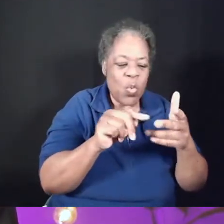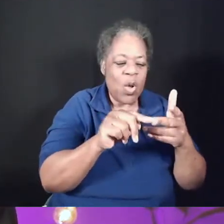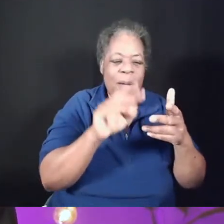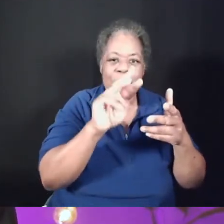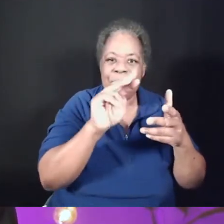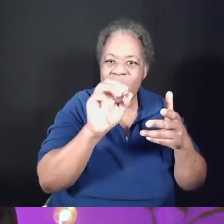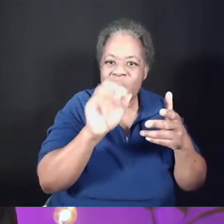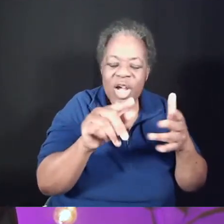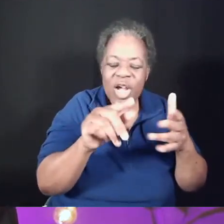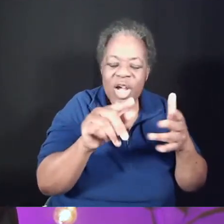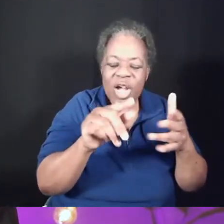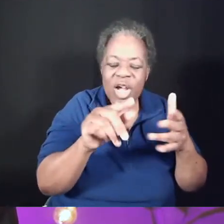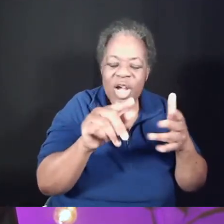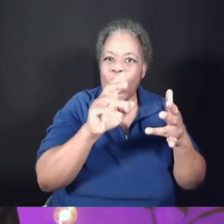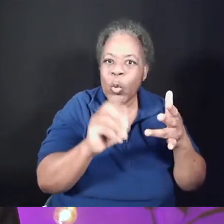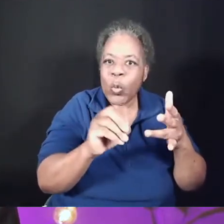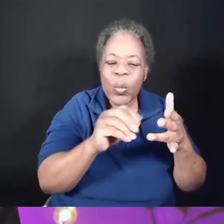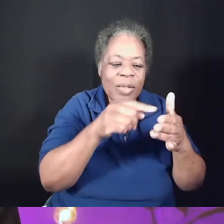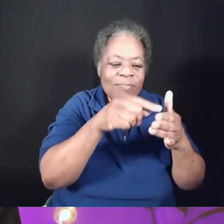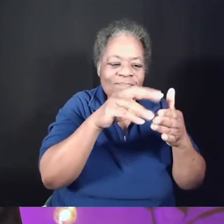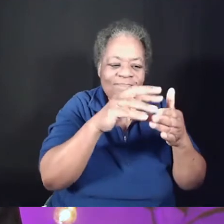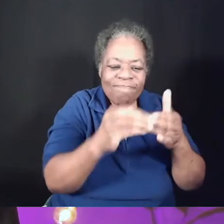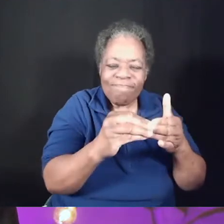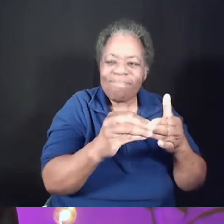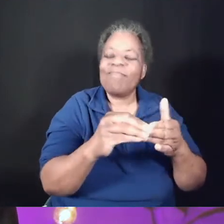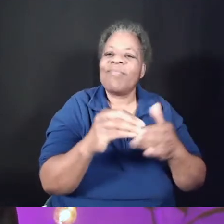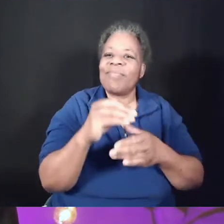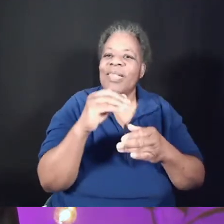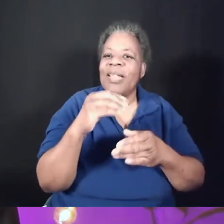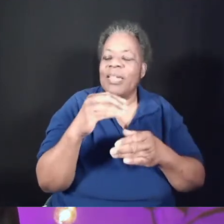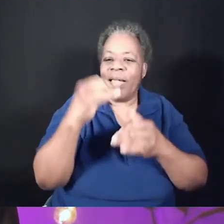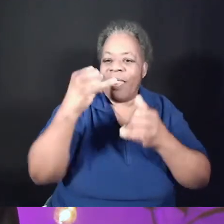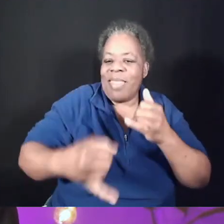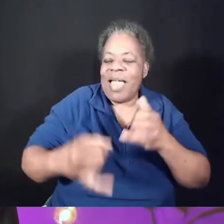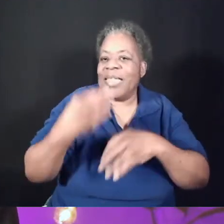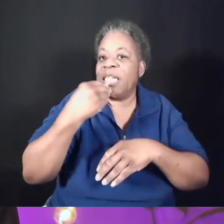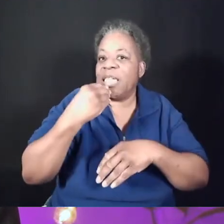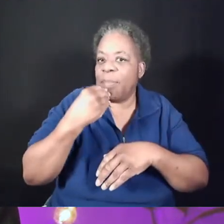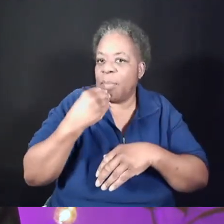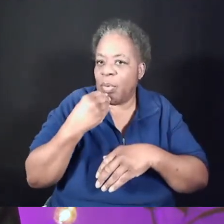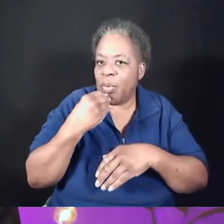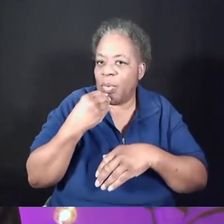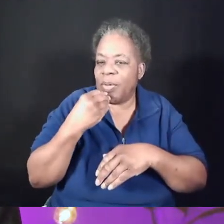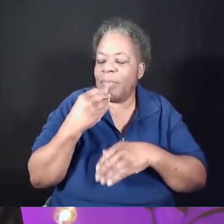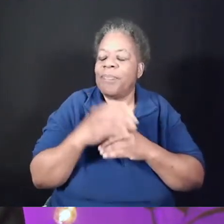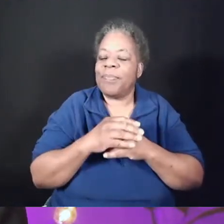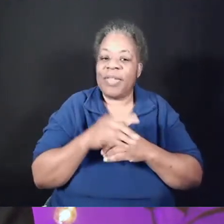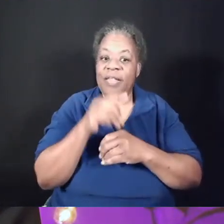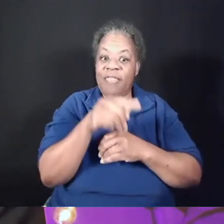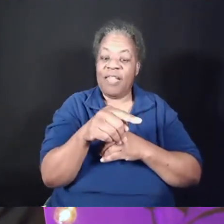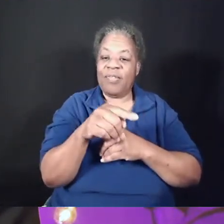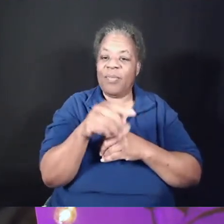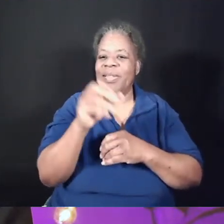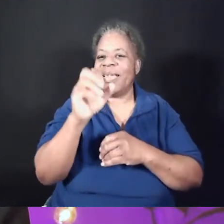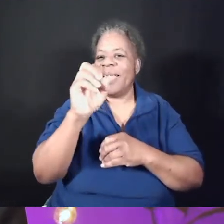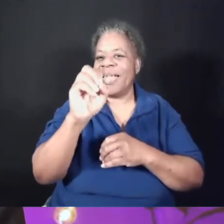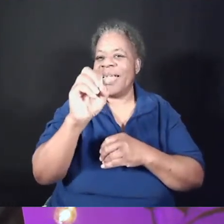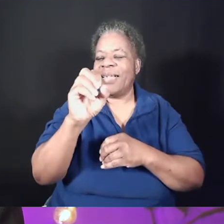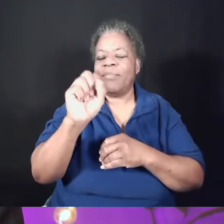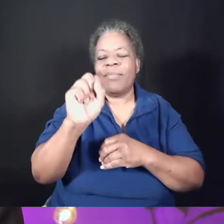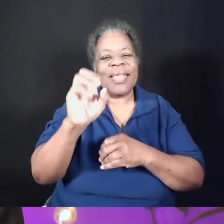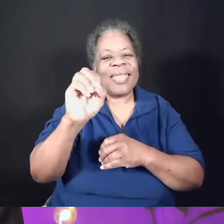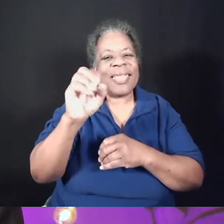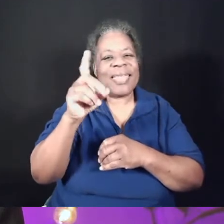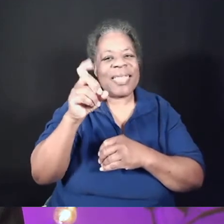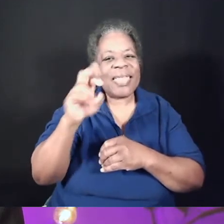to as the Last Supper. This last meal together, before Jesus' death, was a Passover Seder meal. One of the most important moments